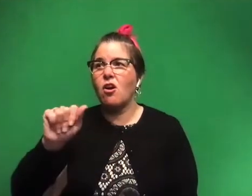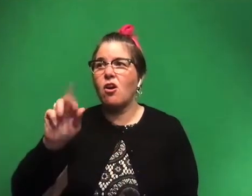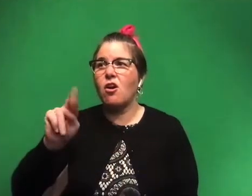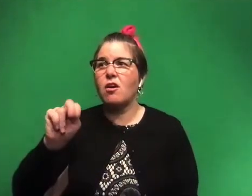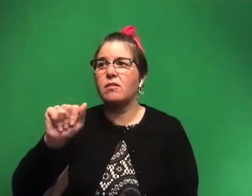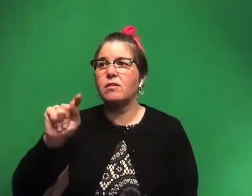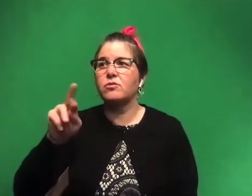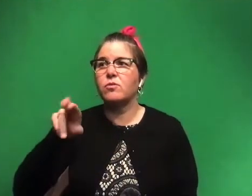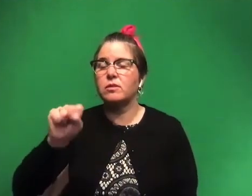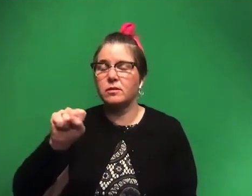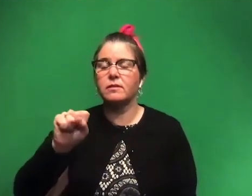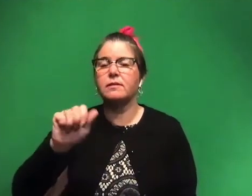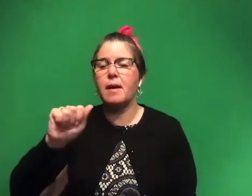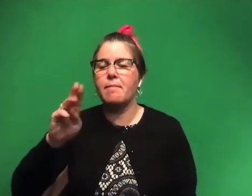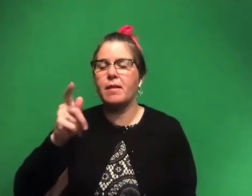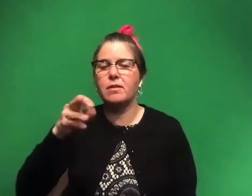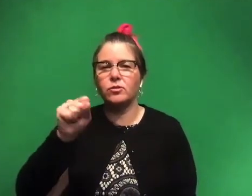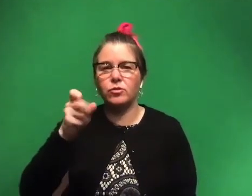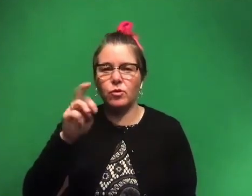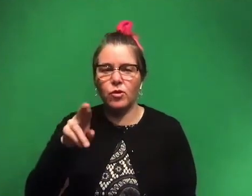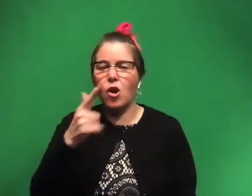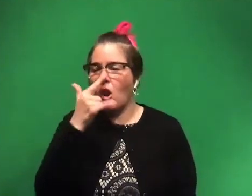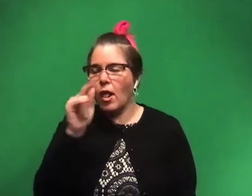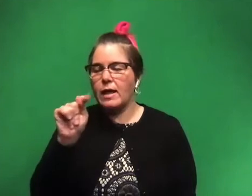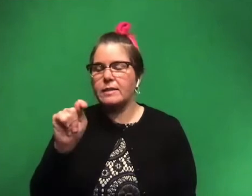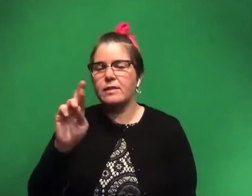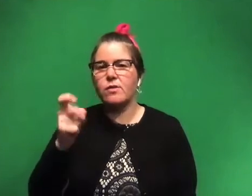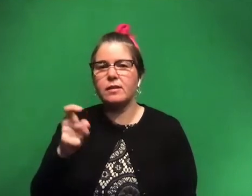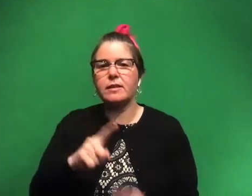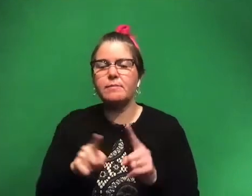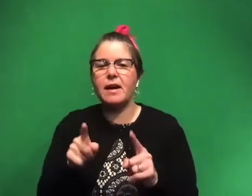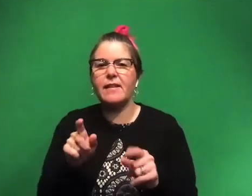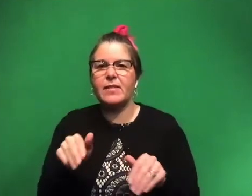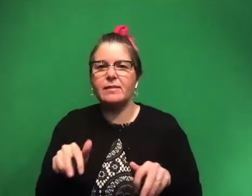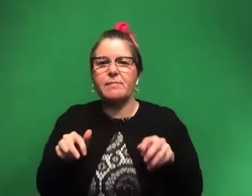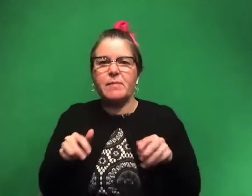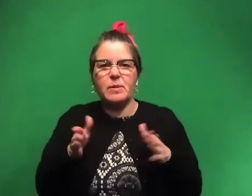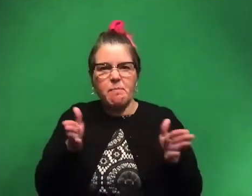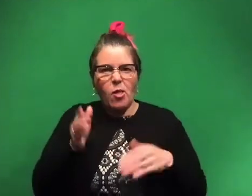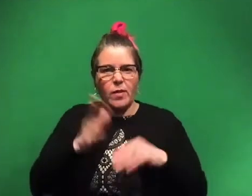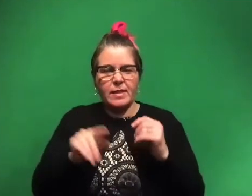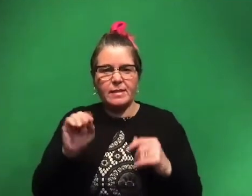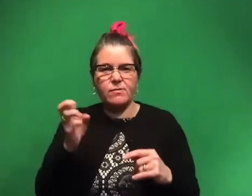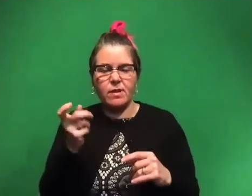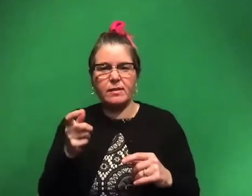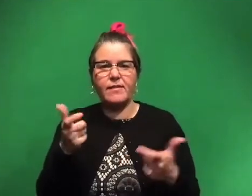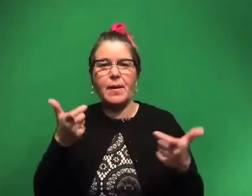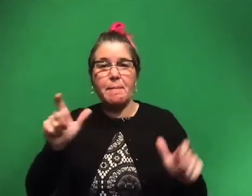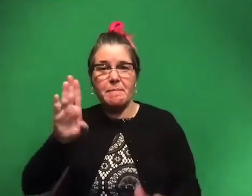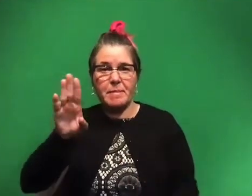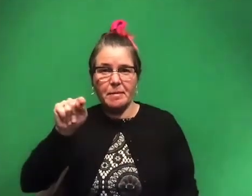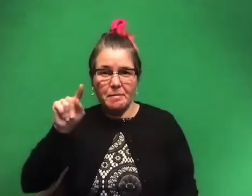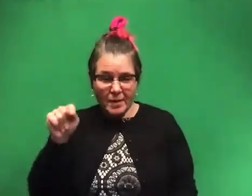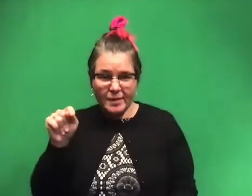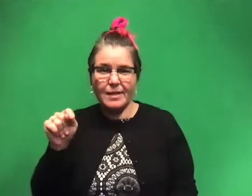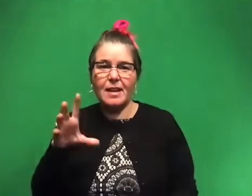a Belliosaur. They look like T-Rex, but they have even stubbier arms and they have a big butt and